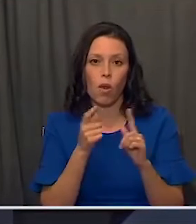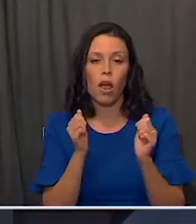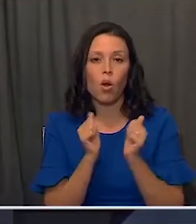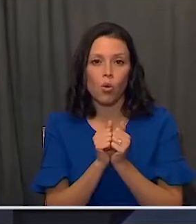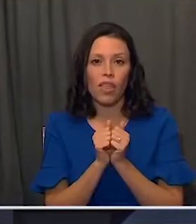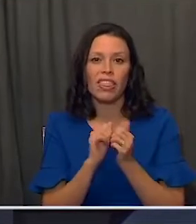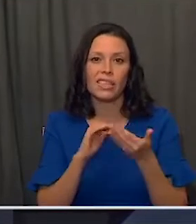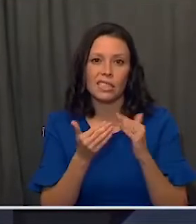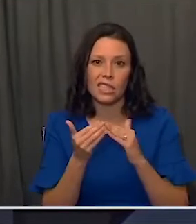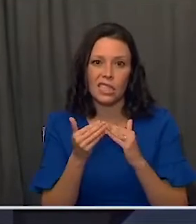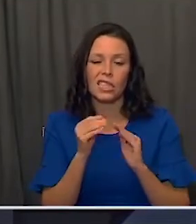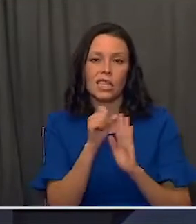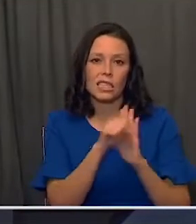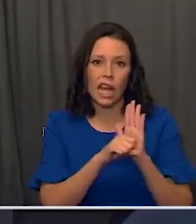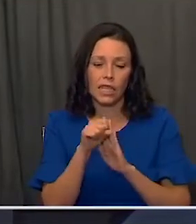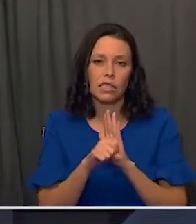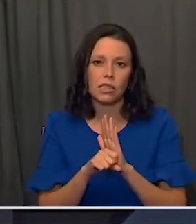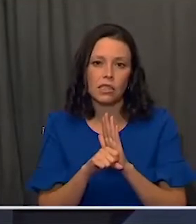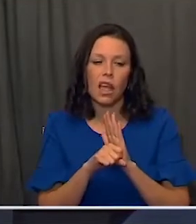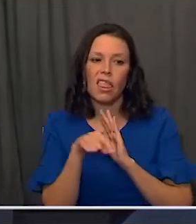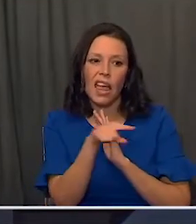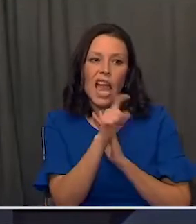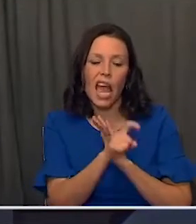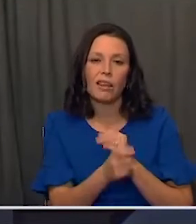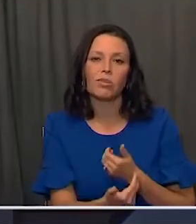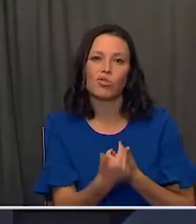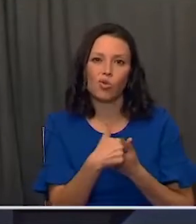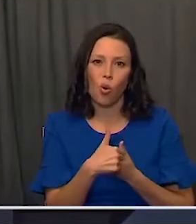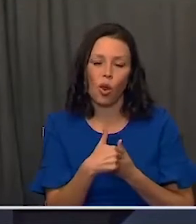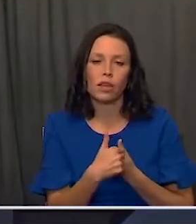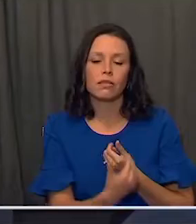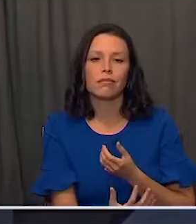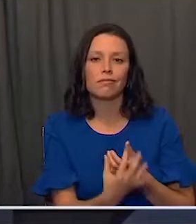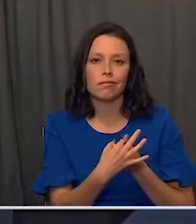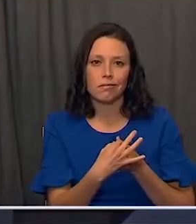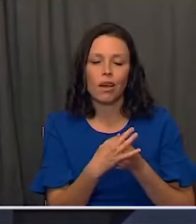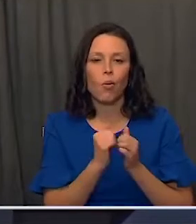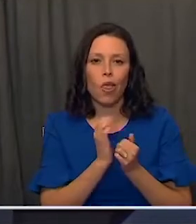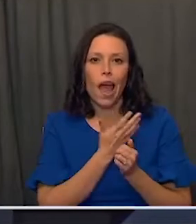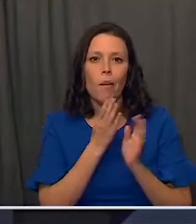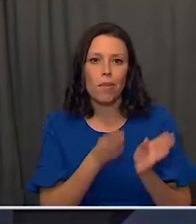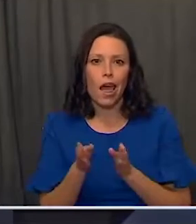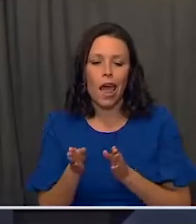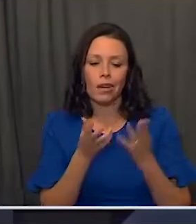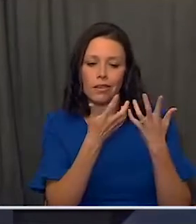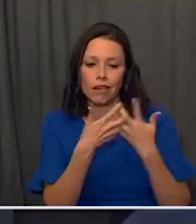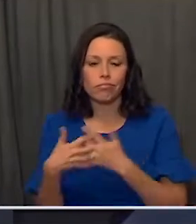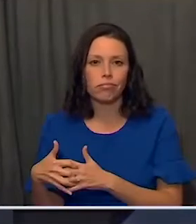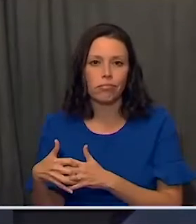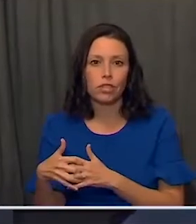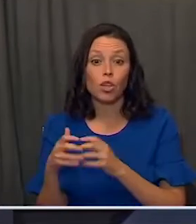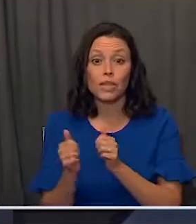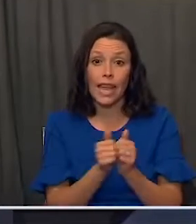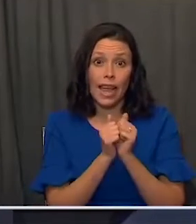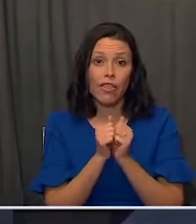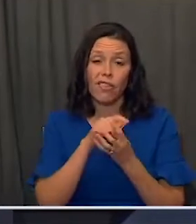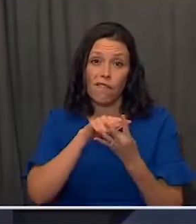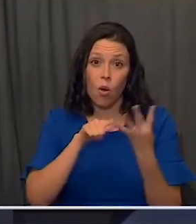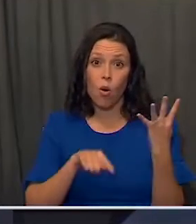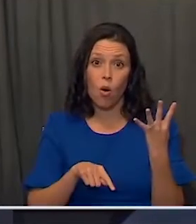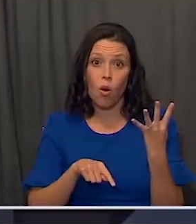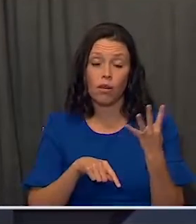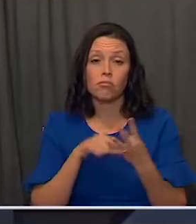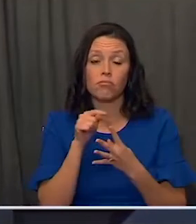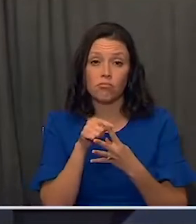jurisdictions and the states. They had to be a big part of our planning sequence. So together, the